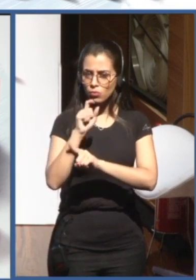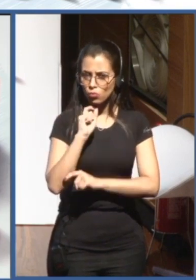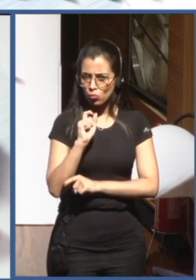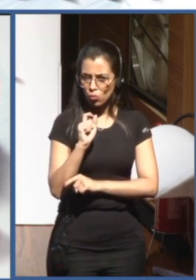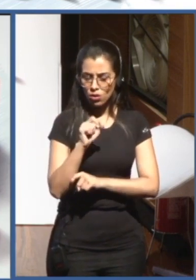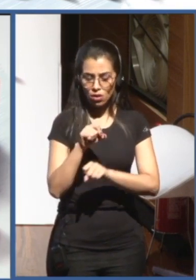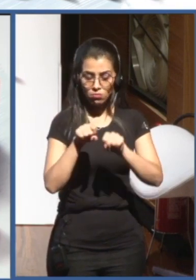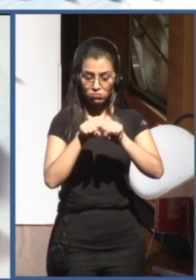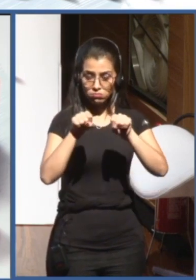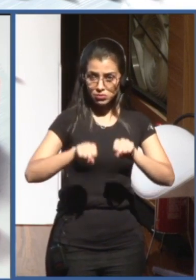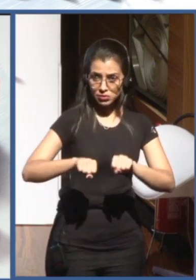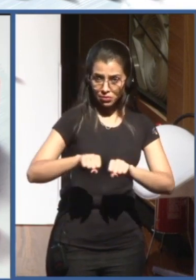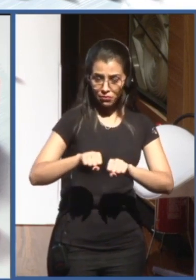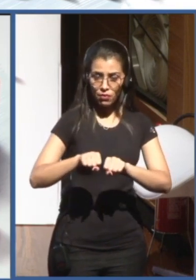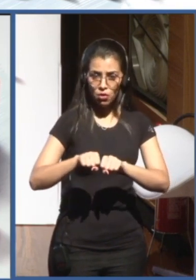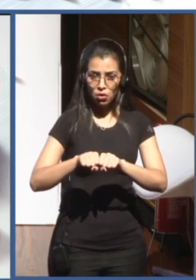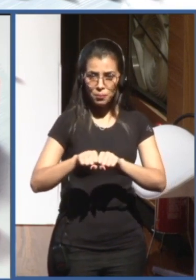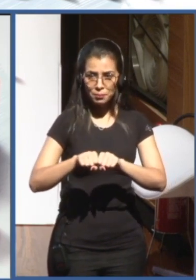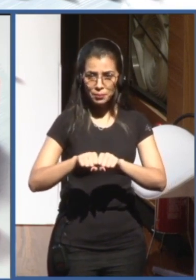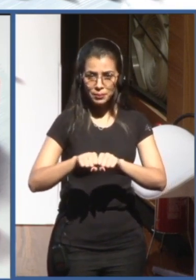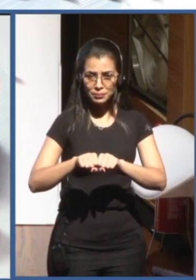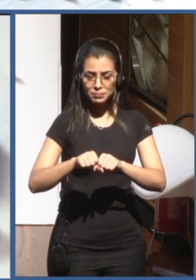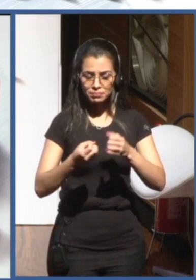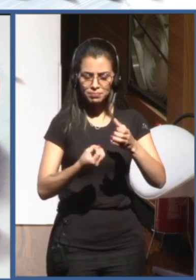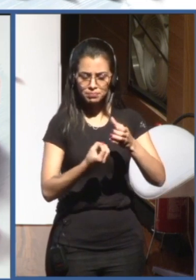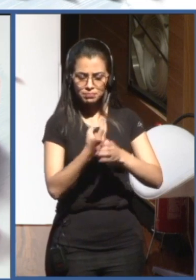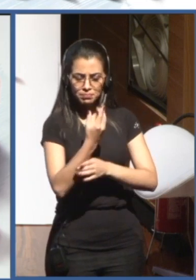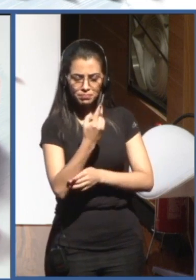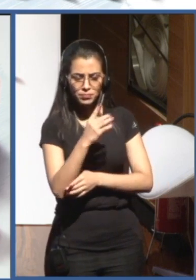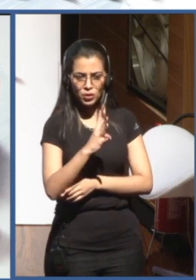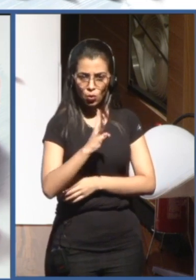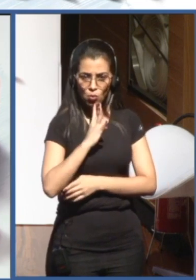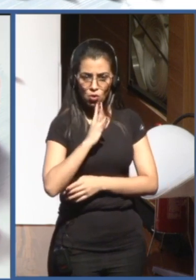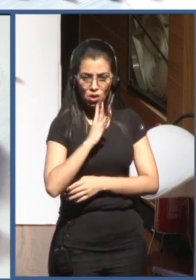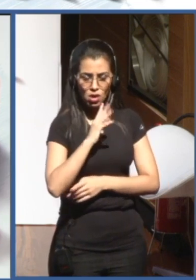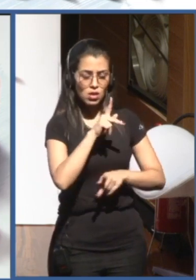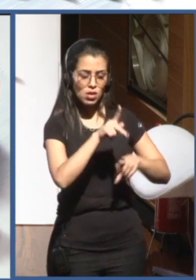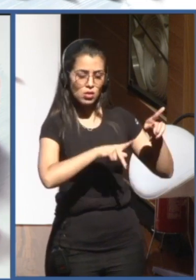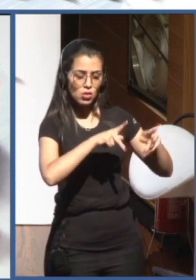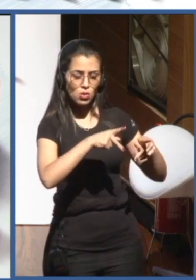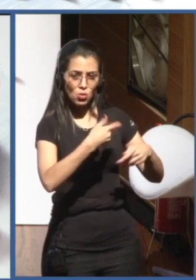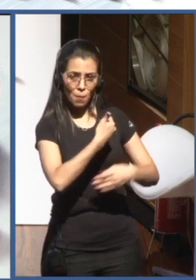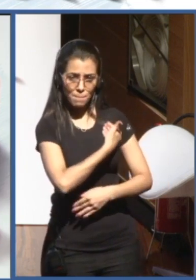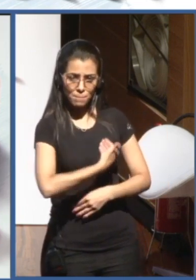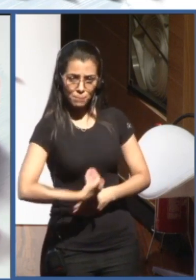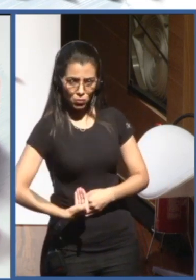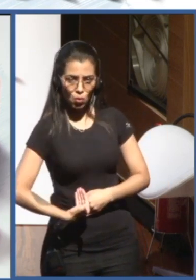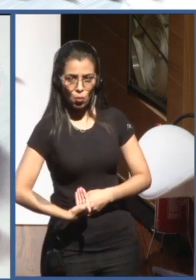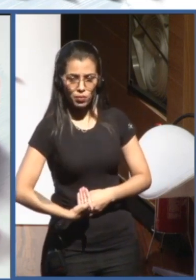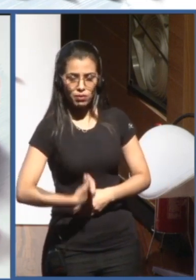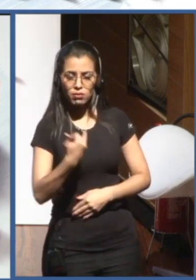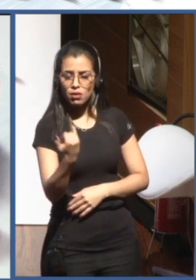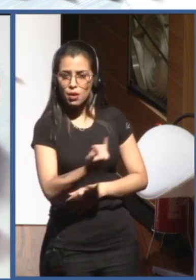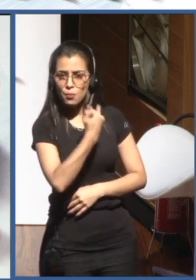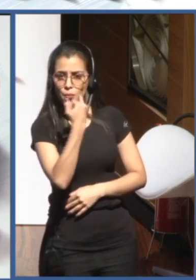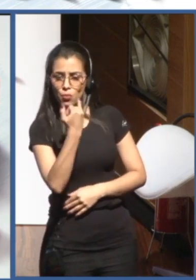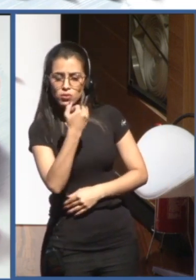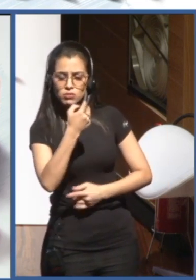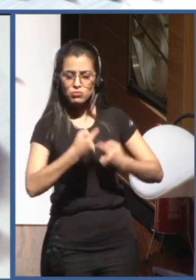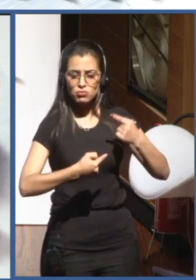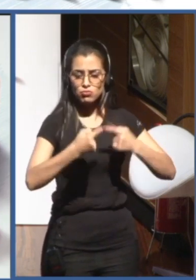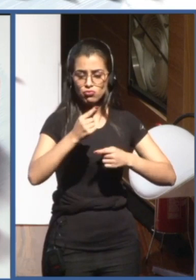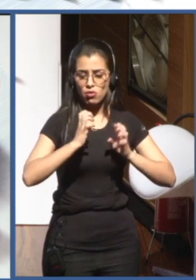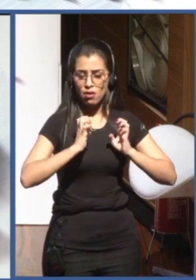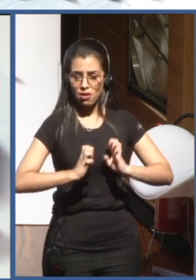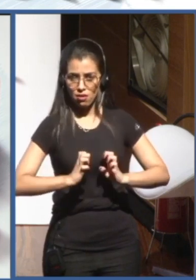create a public awareness about the importance of discussing ethics in this domain. So we